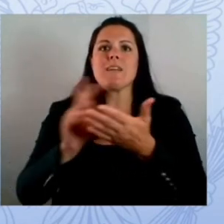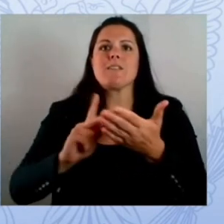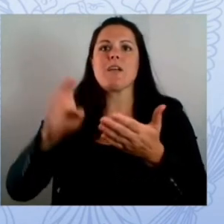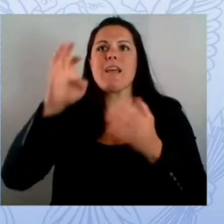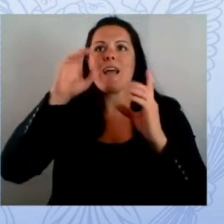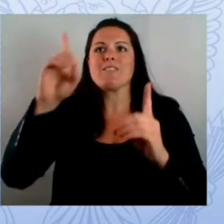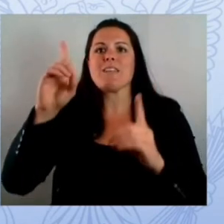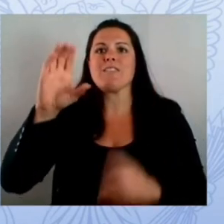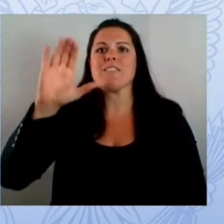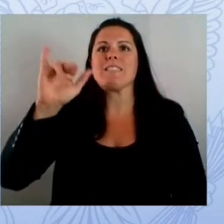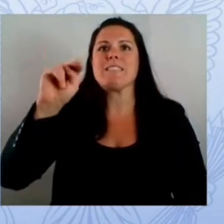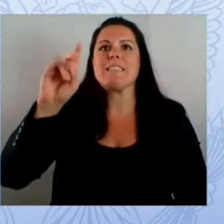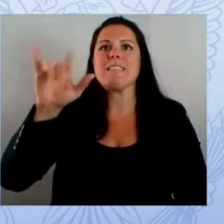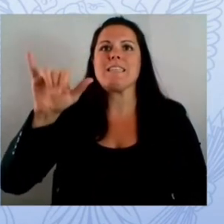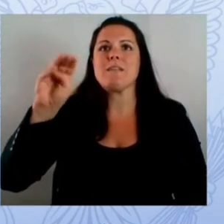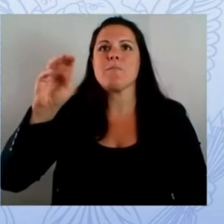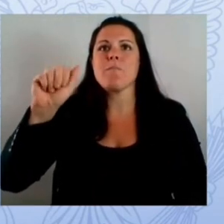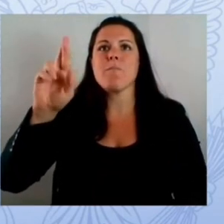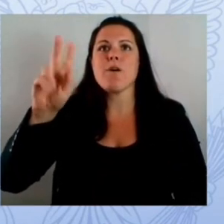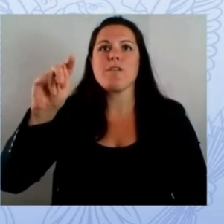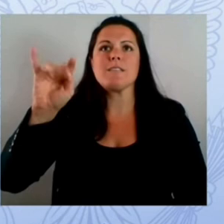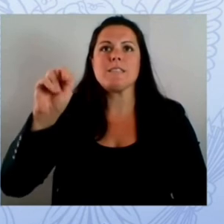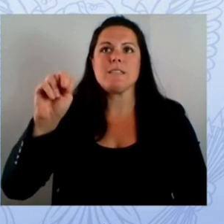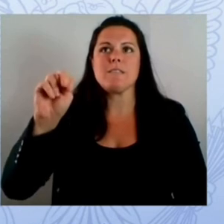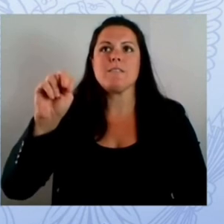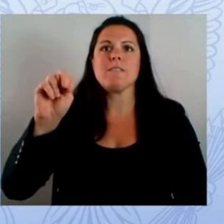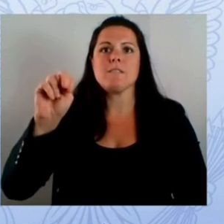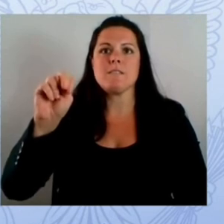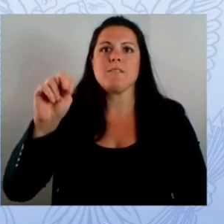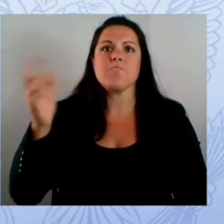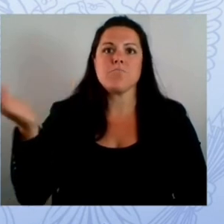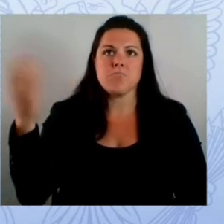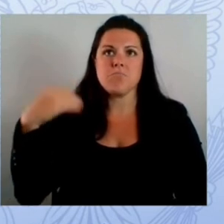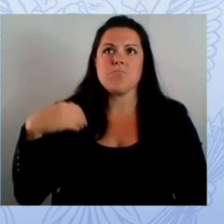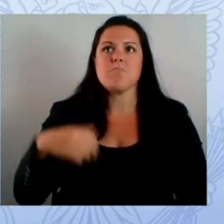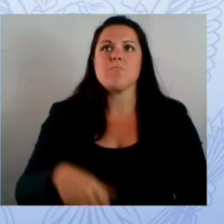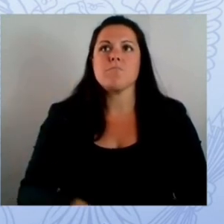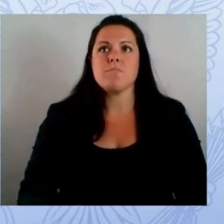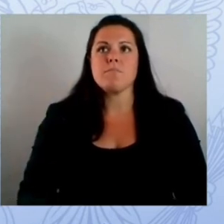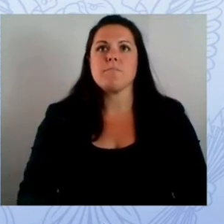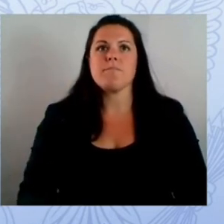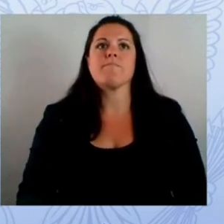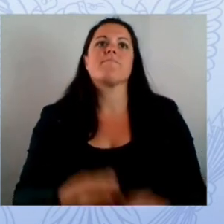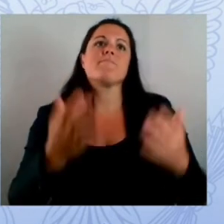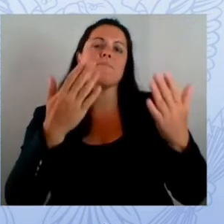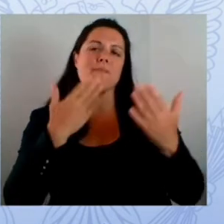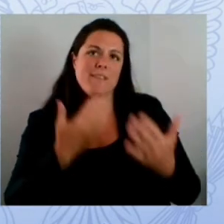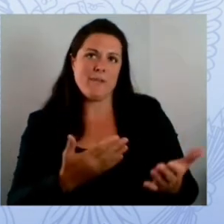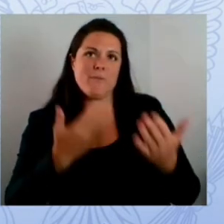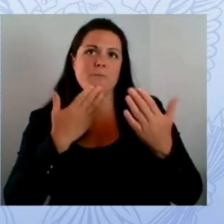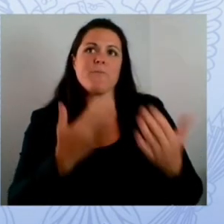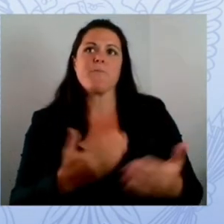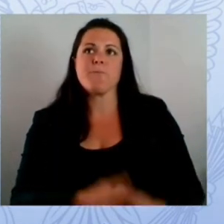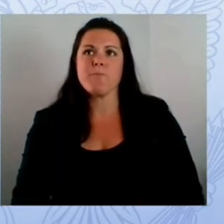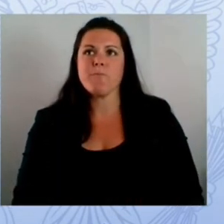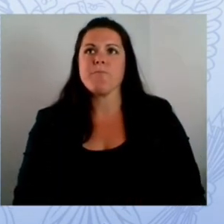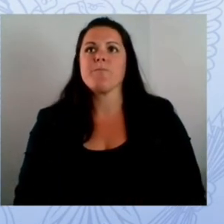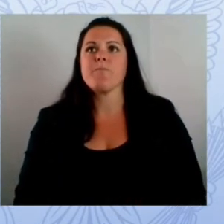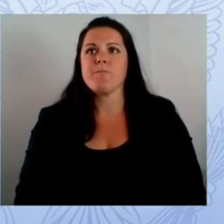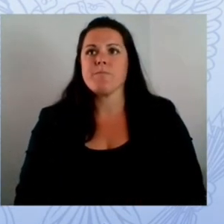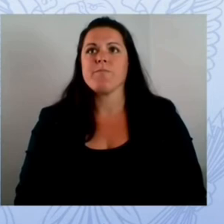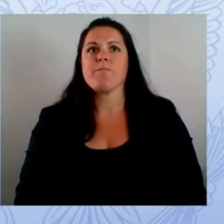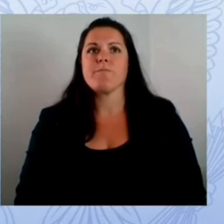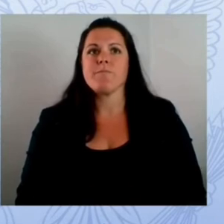join this panel too i really appreciate hearing from our superintendent asking superintendents school boards school districts to go up against these bad